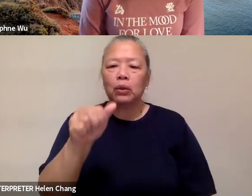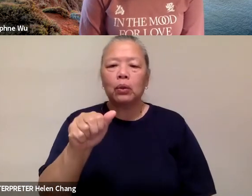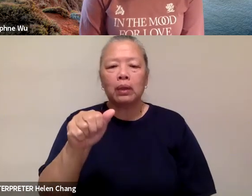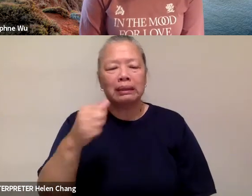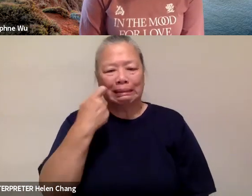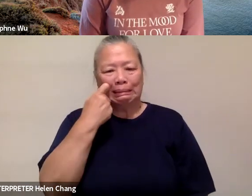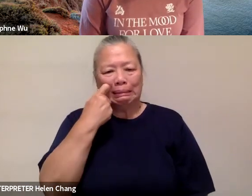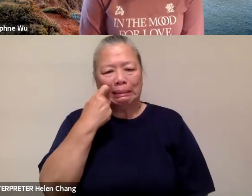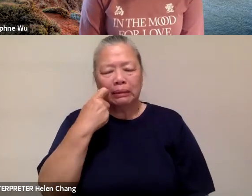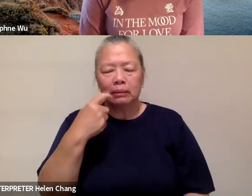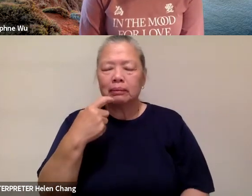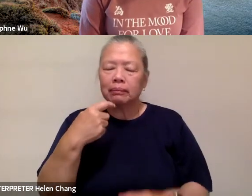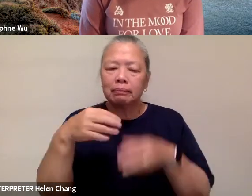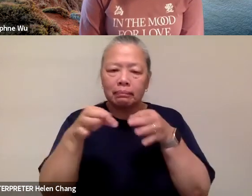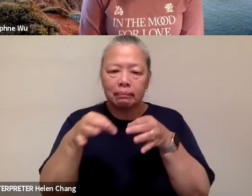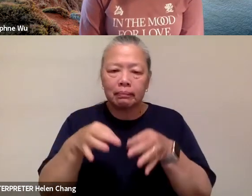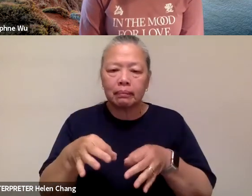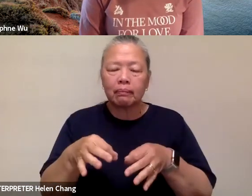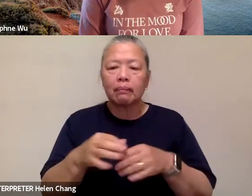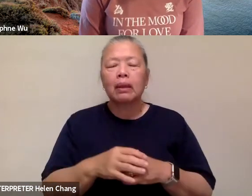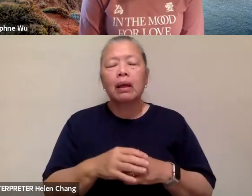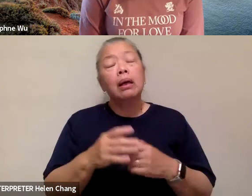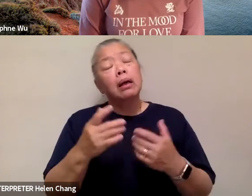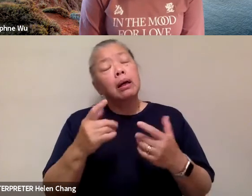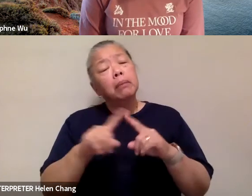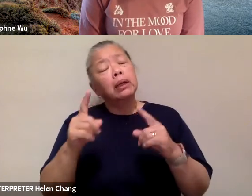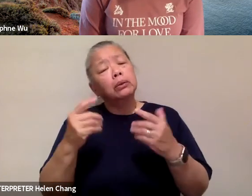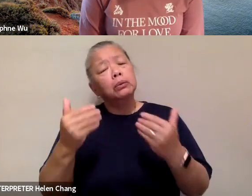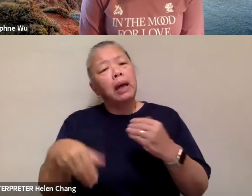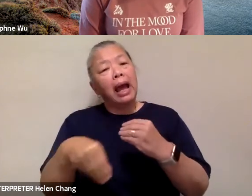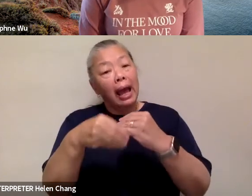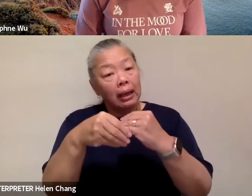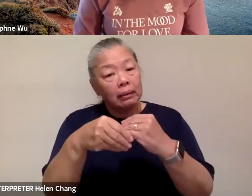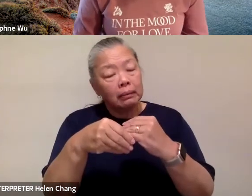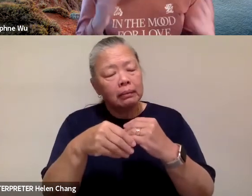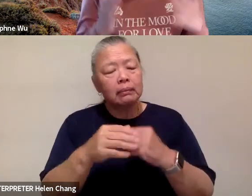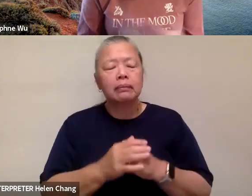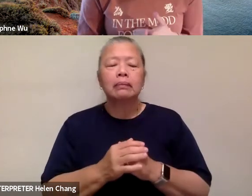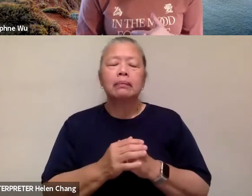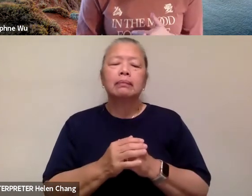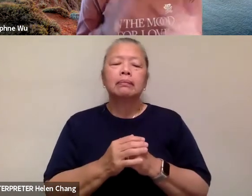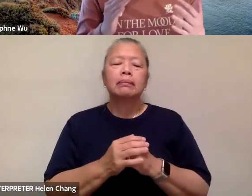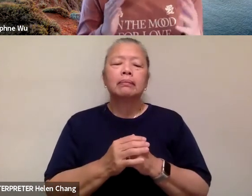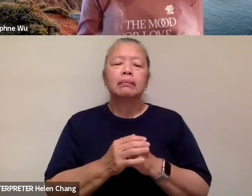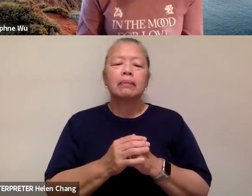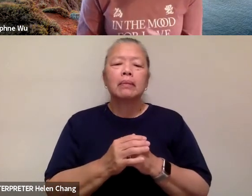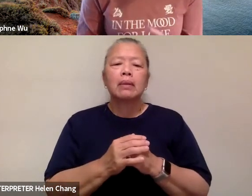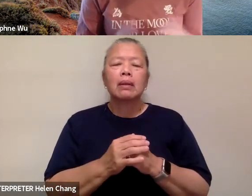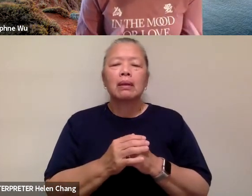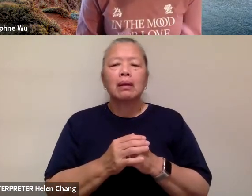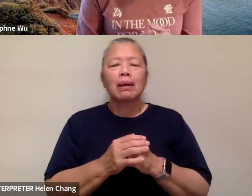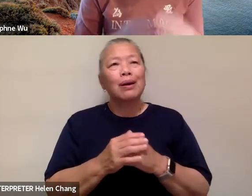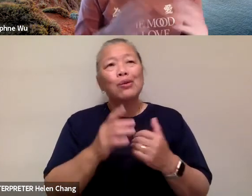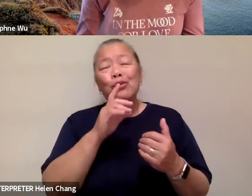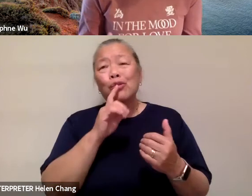you know, in terms of, so there's the hard, you know, just show up,